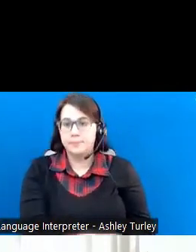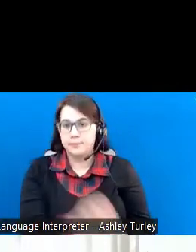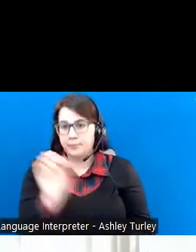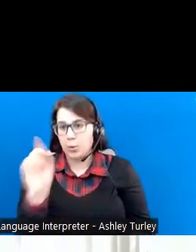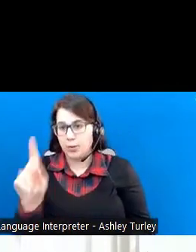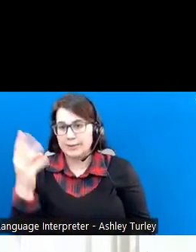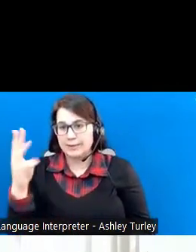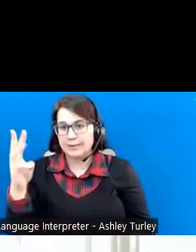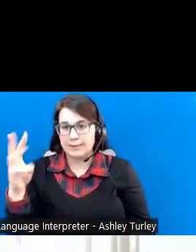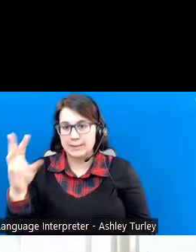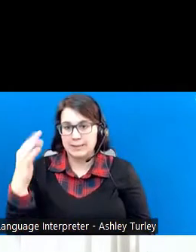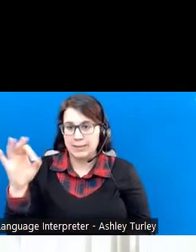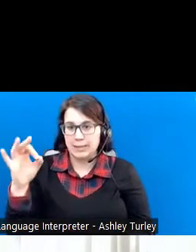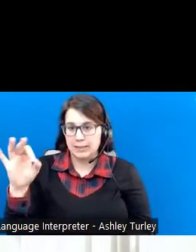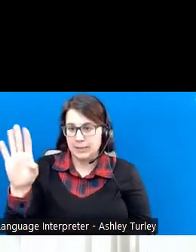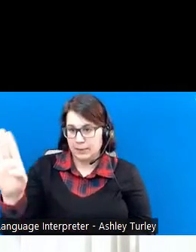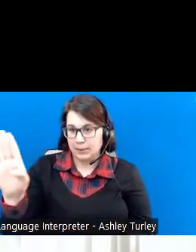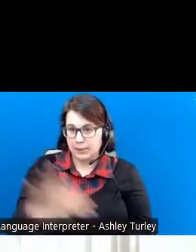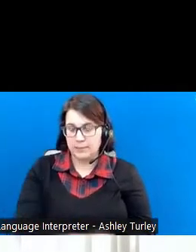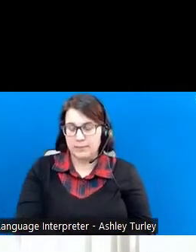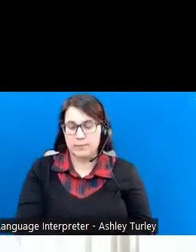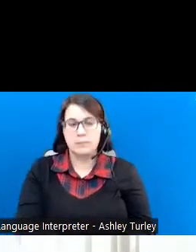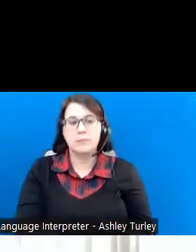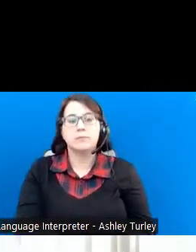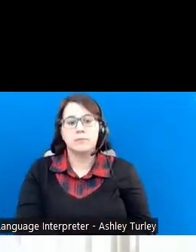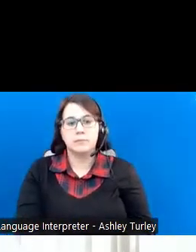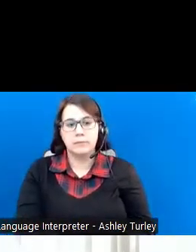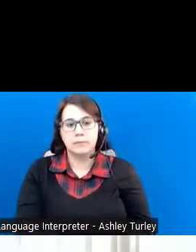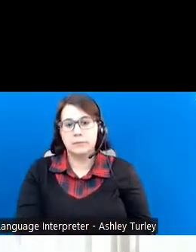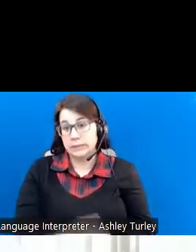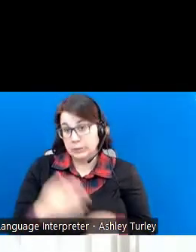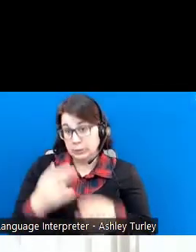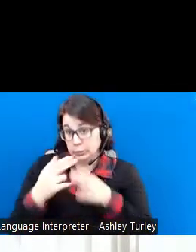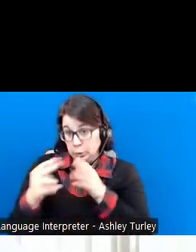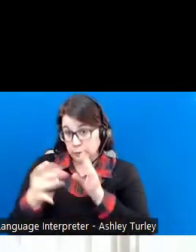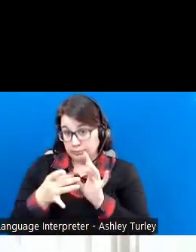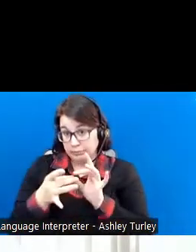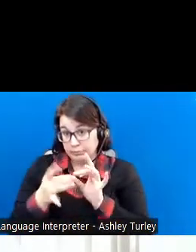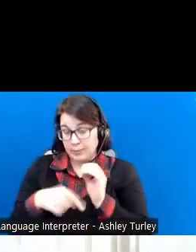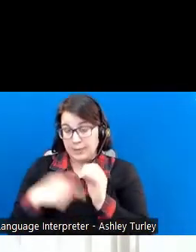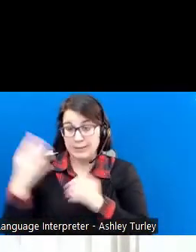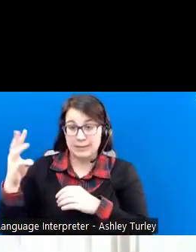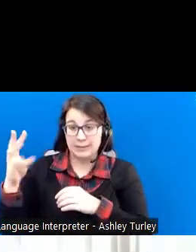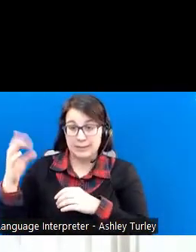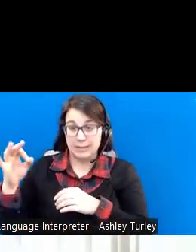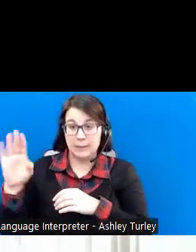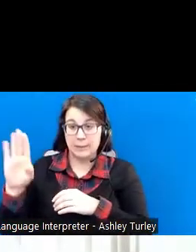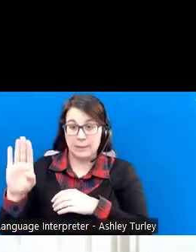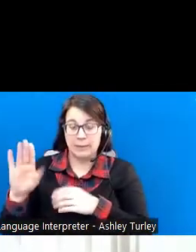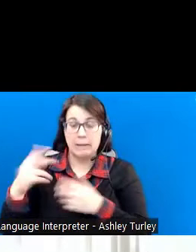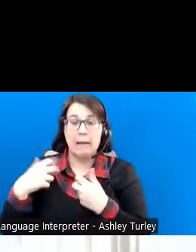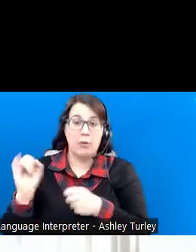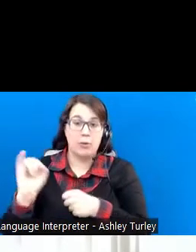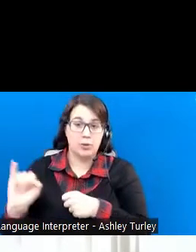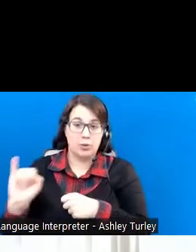Okay, 1619B. I want to quickly talk about 1619B, which is our health insurance.